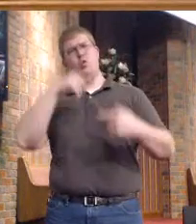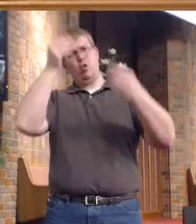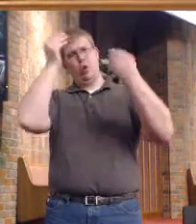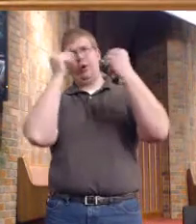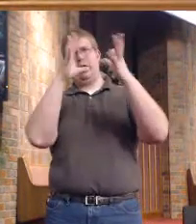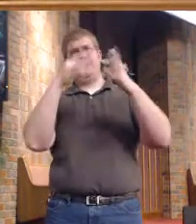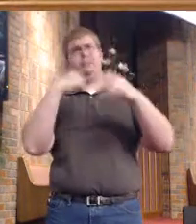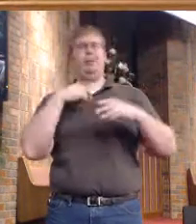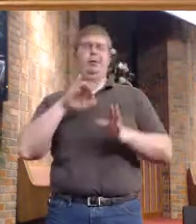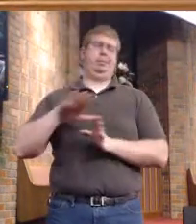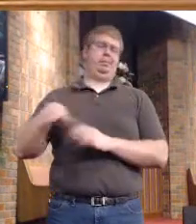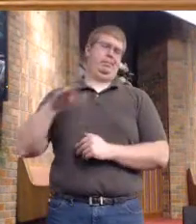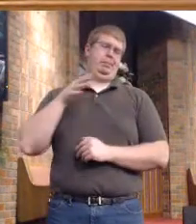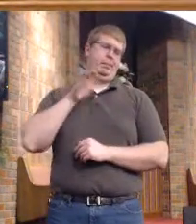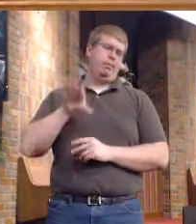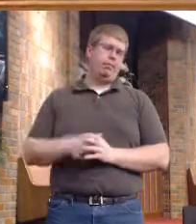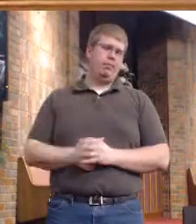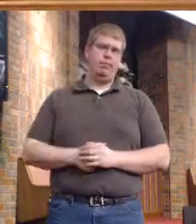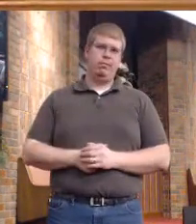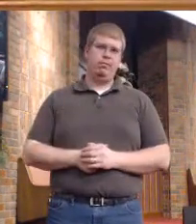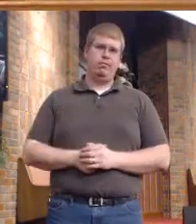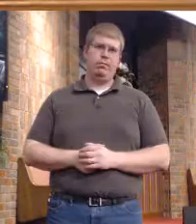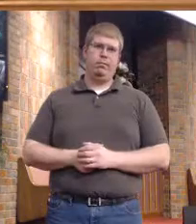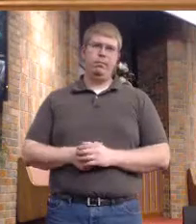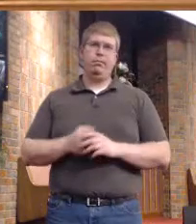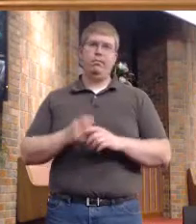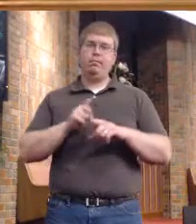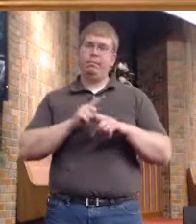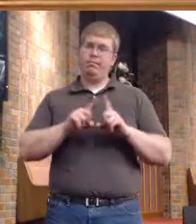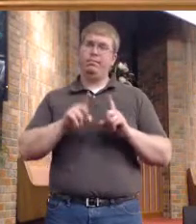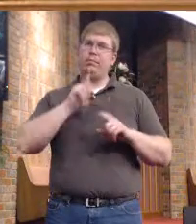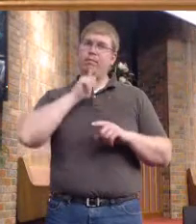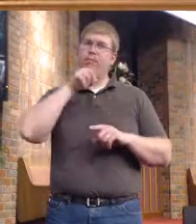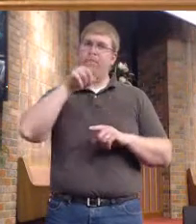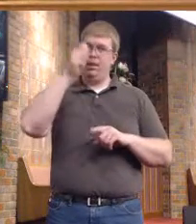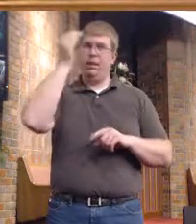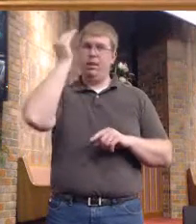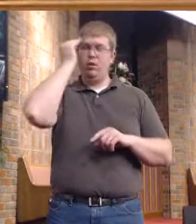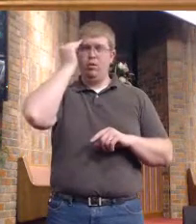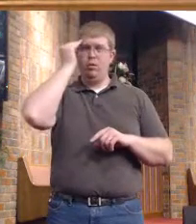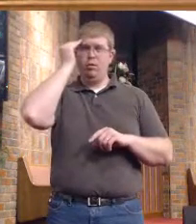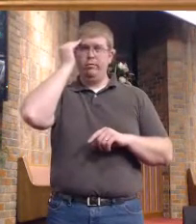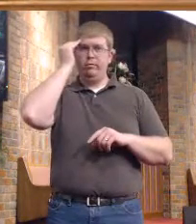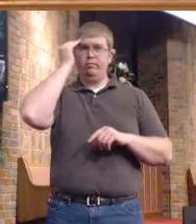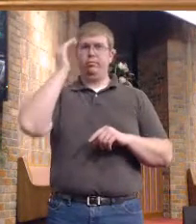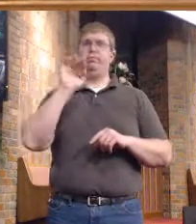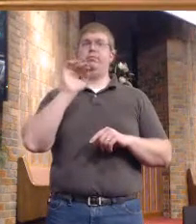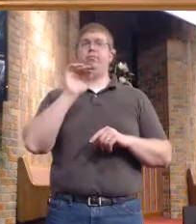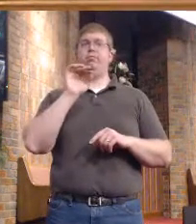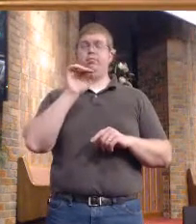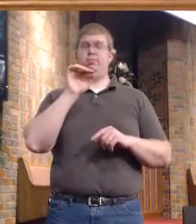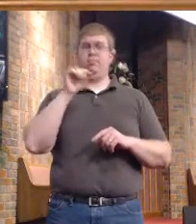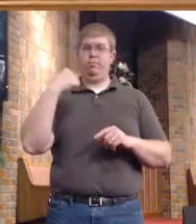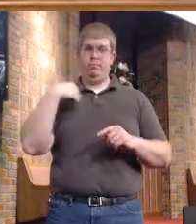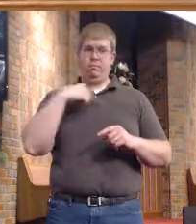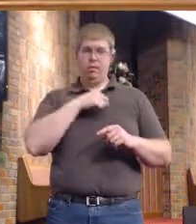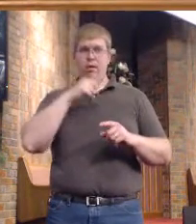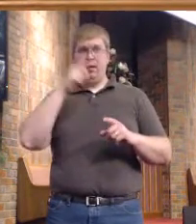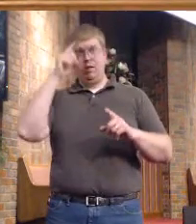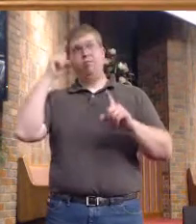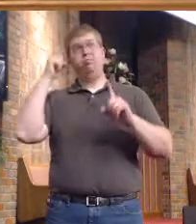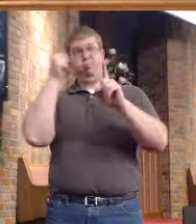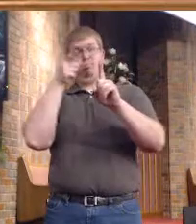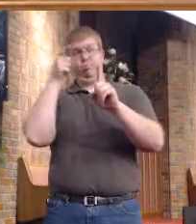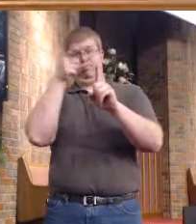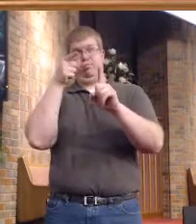And rest assured, if we are intent on remaining in rebellion against